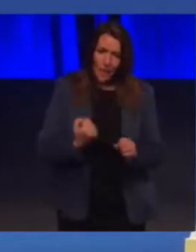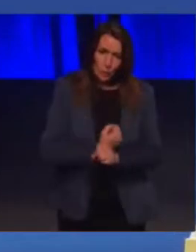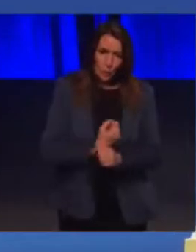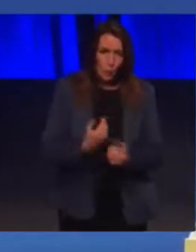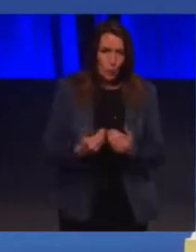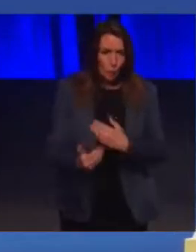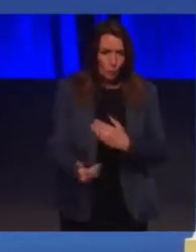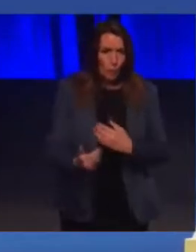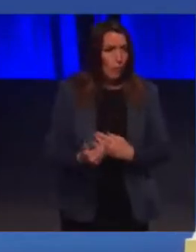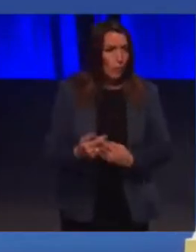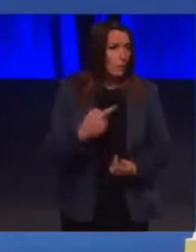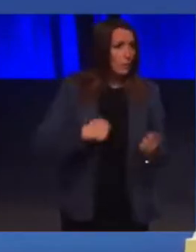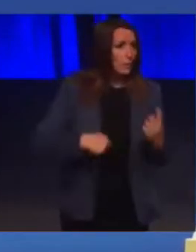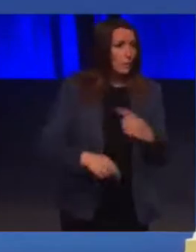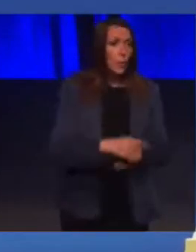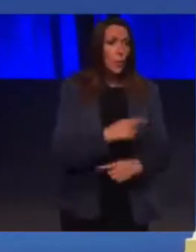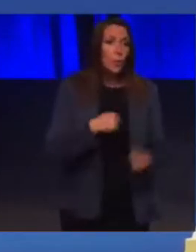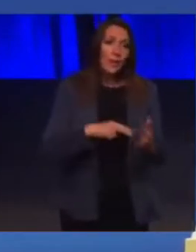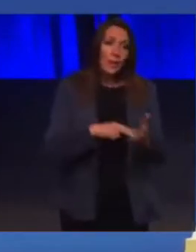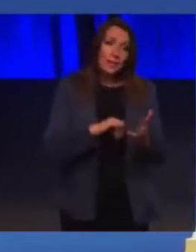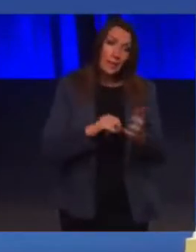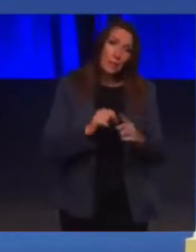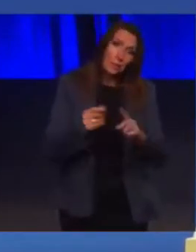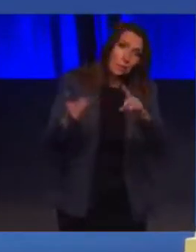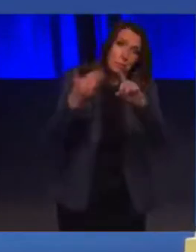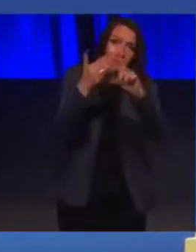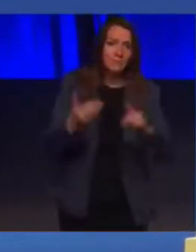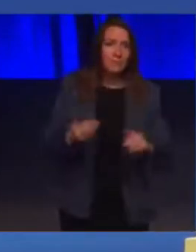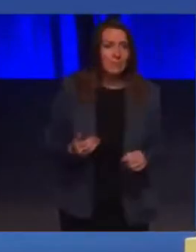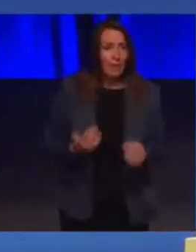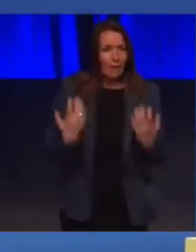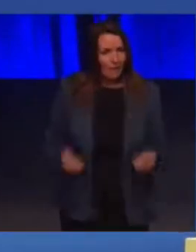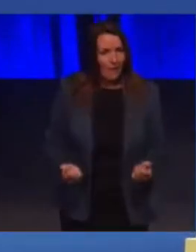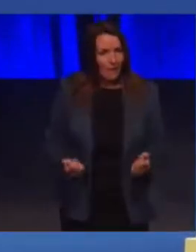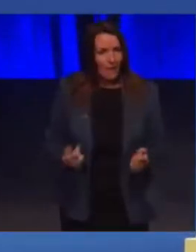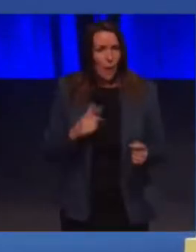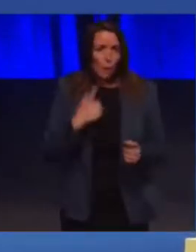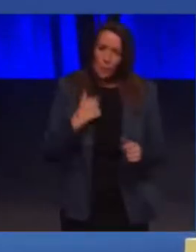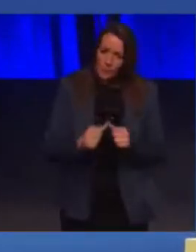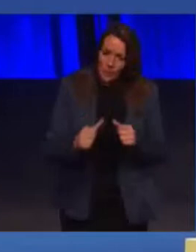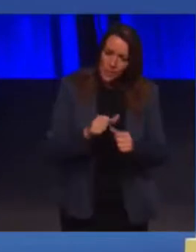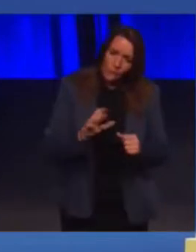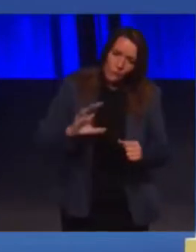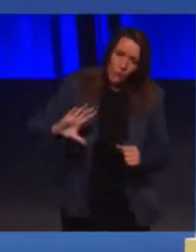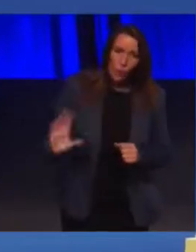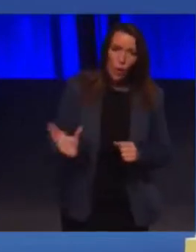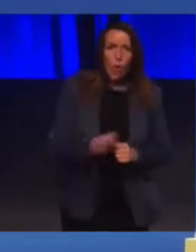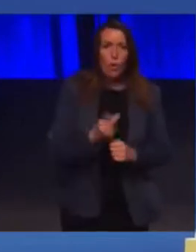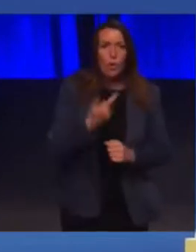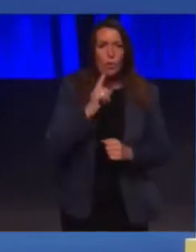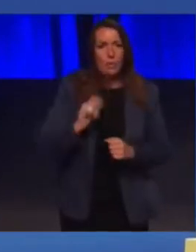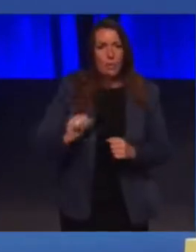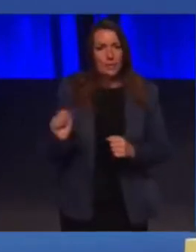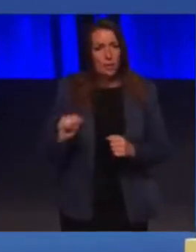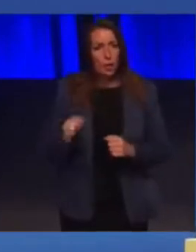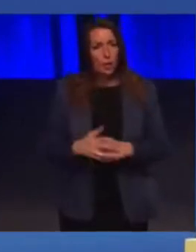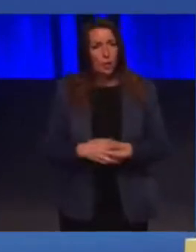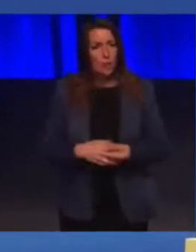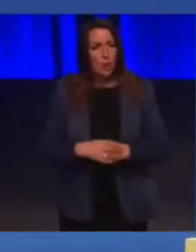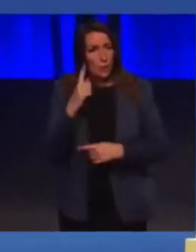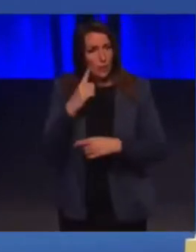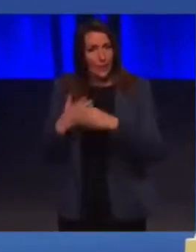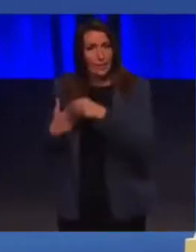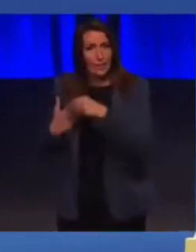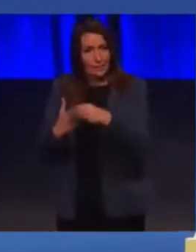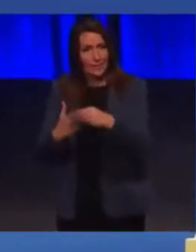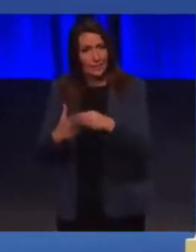we, the SNP, are ambitious for Scotland to be a better place for all of us to live. We can lead the world on this if we're